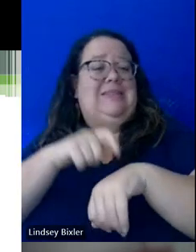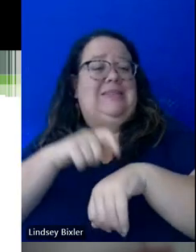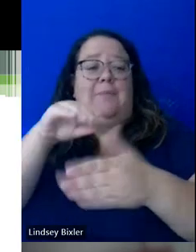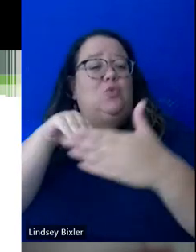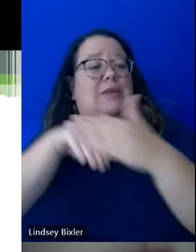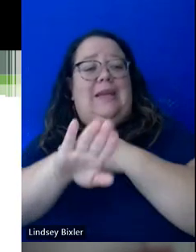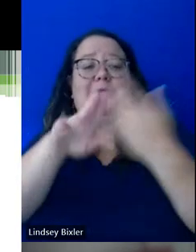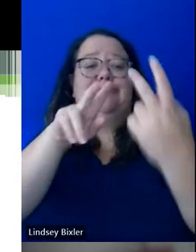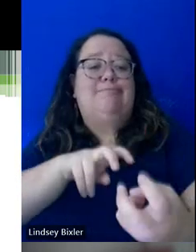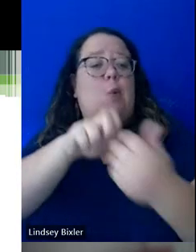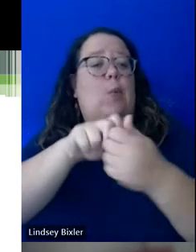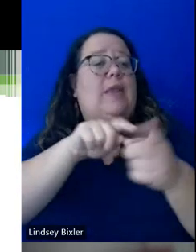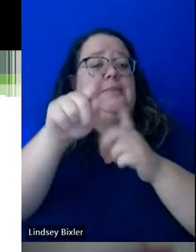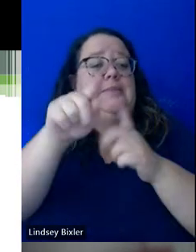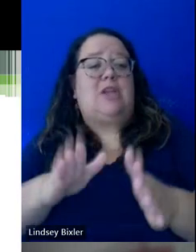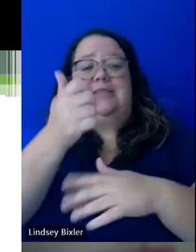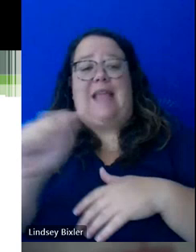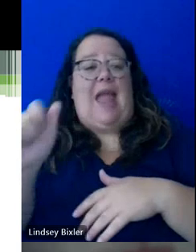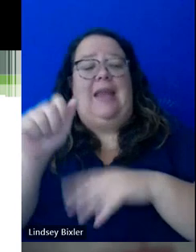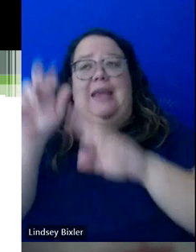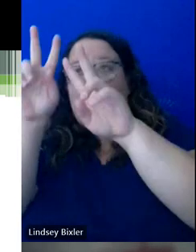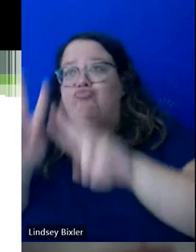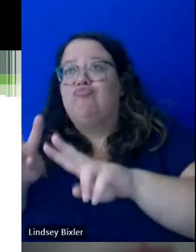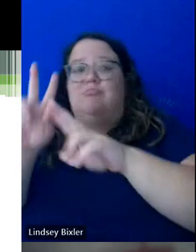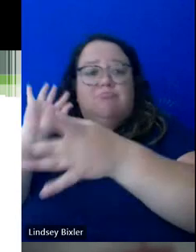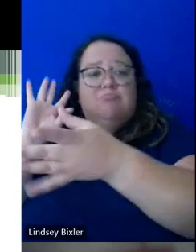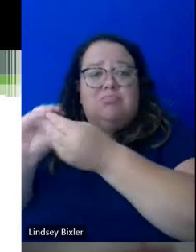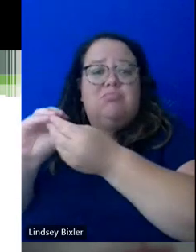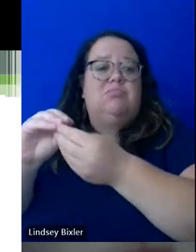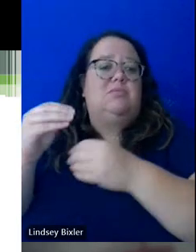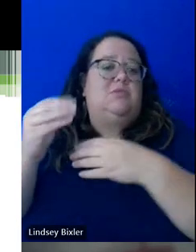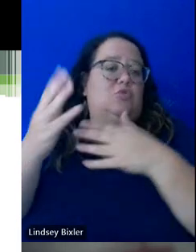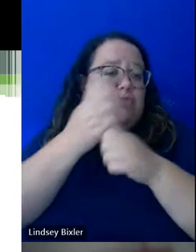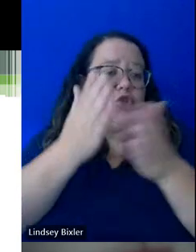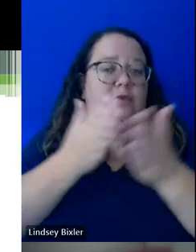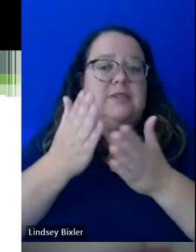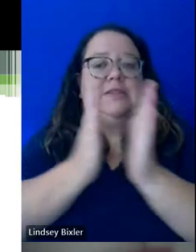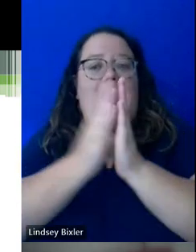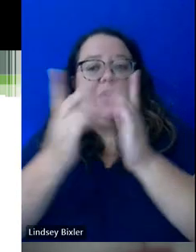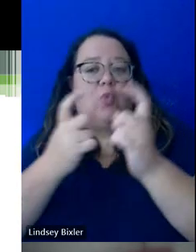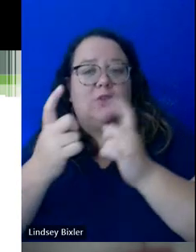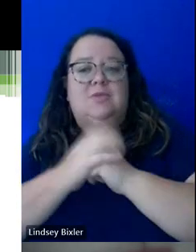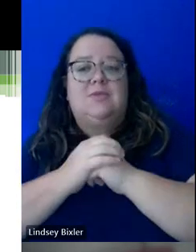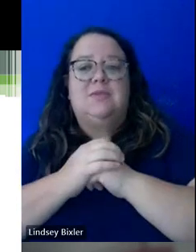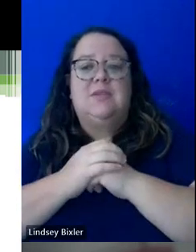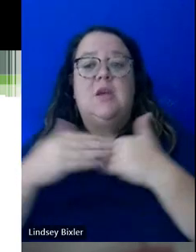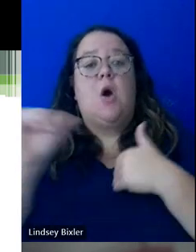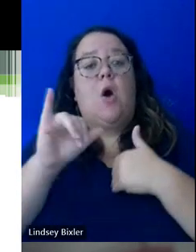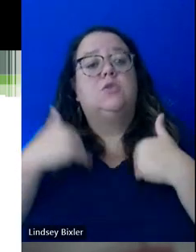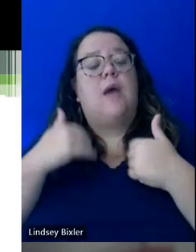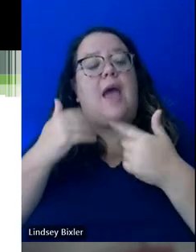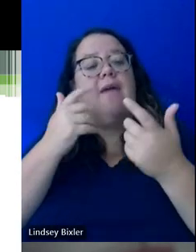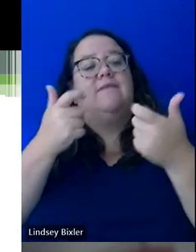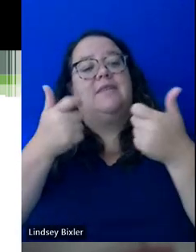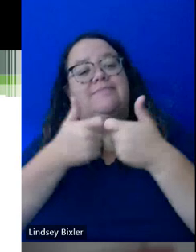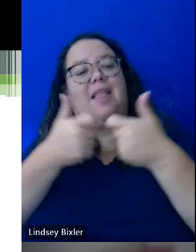to receive services or to ask questions. We also have electronic books. Students